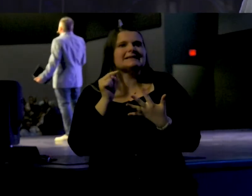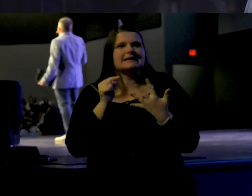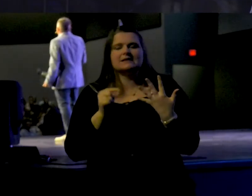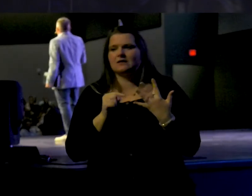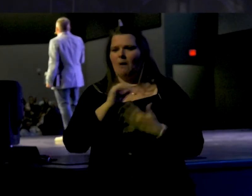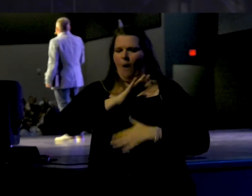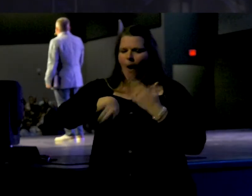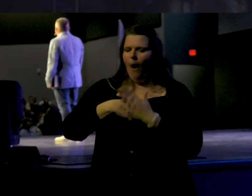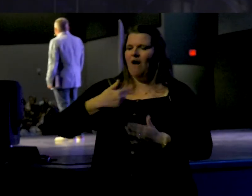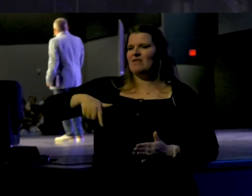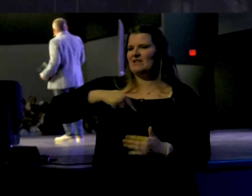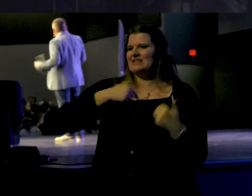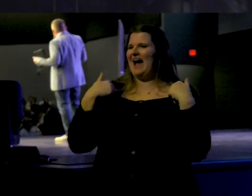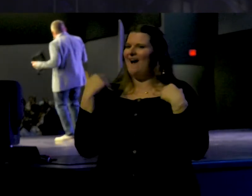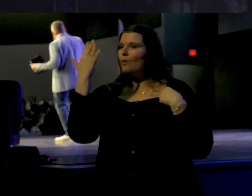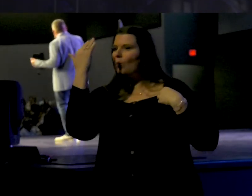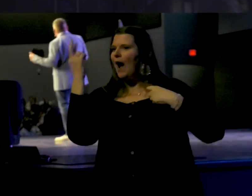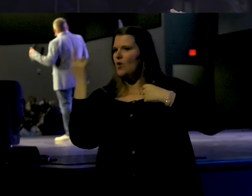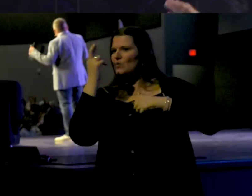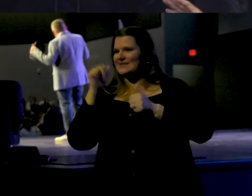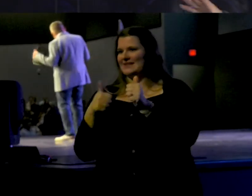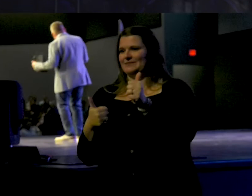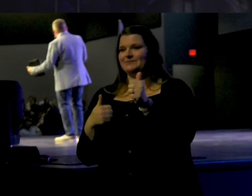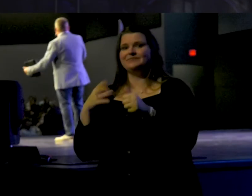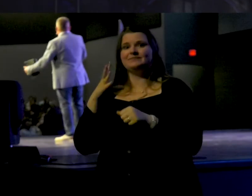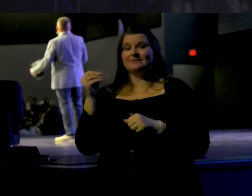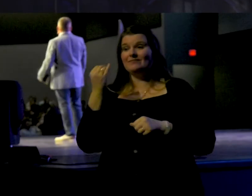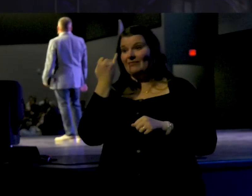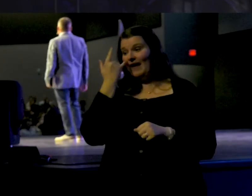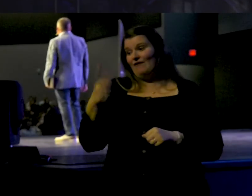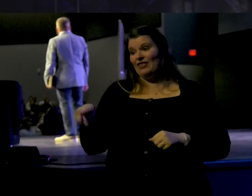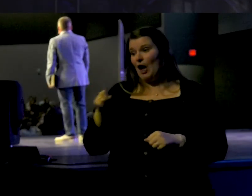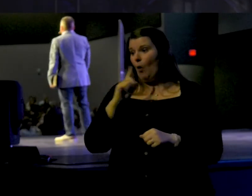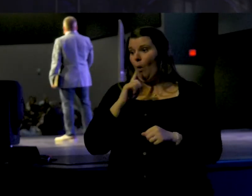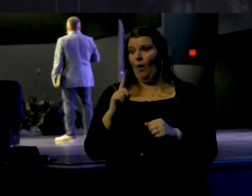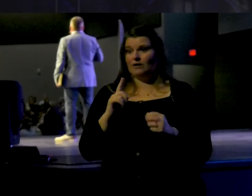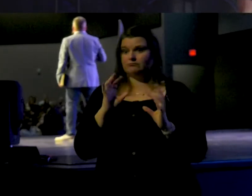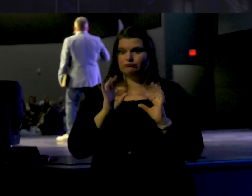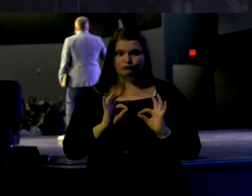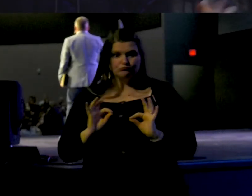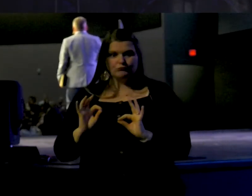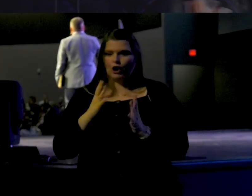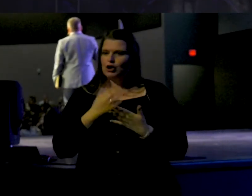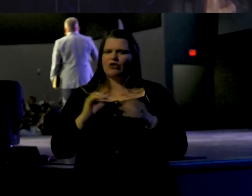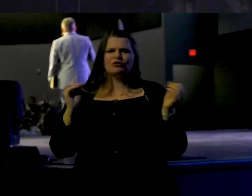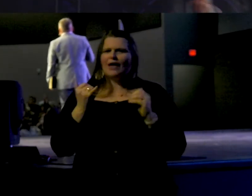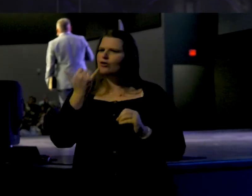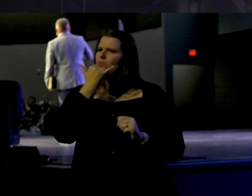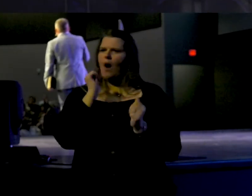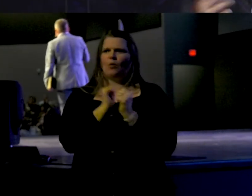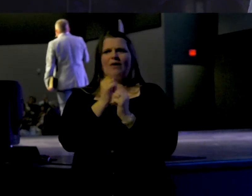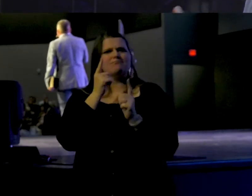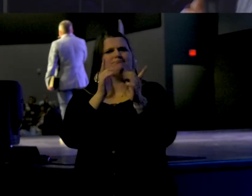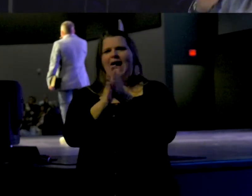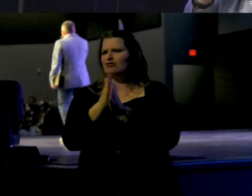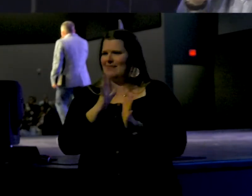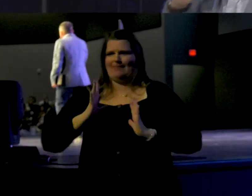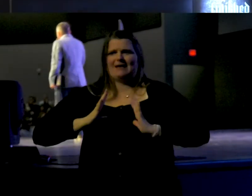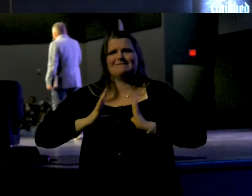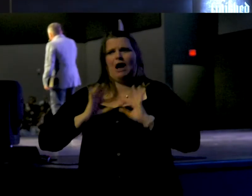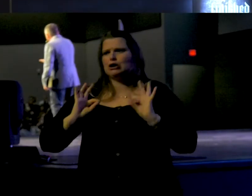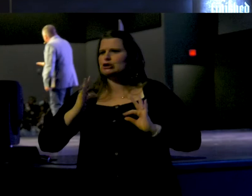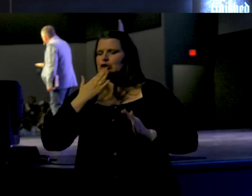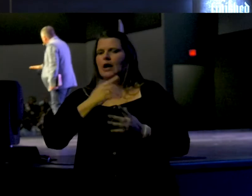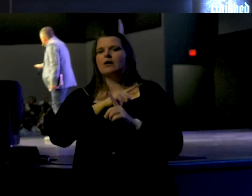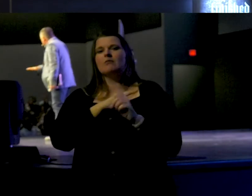All of us have our whys, and within reason, and as long as they are stayed in check, there's nothing wrong with having things that are your passion that drive you.